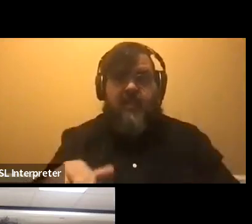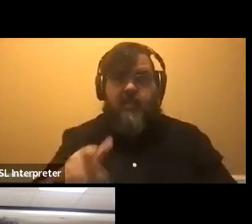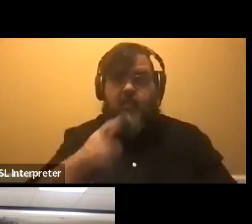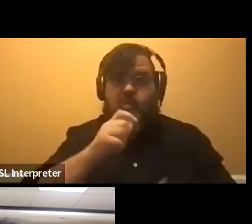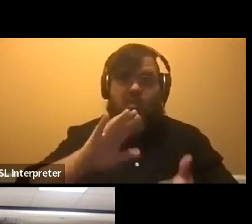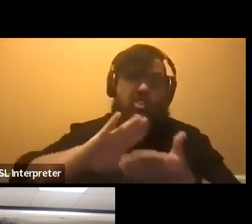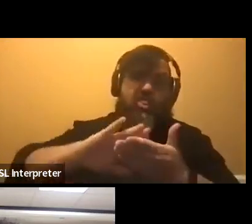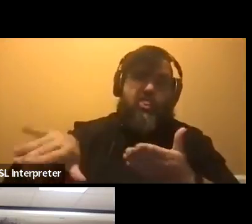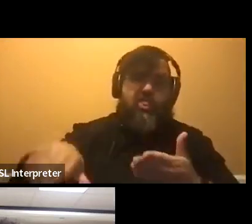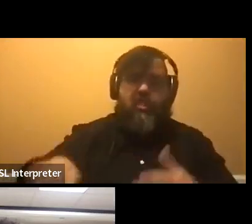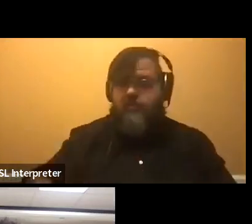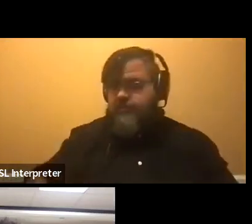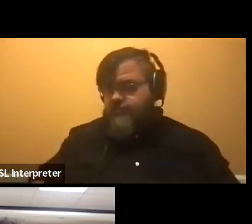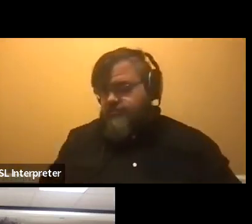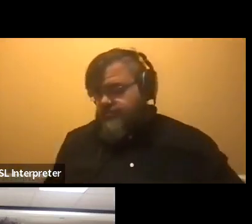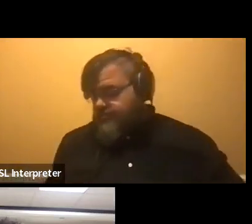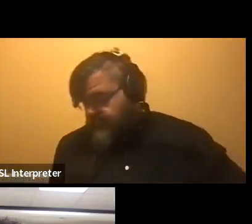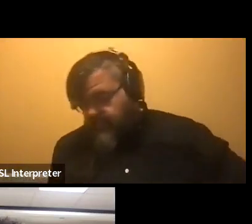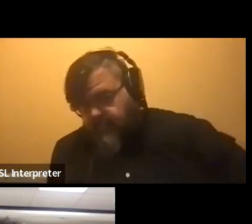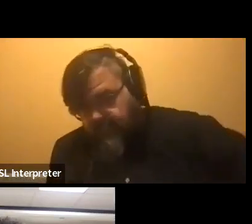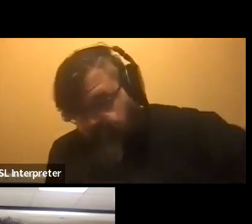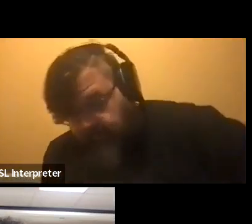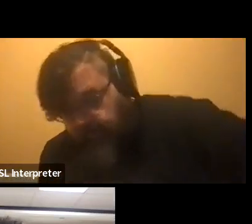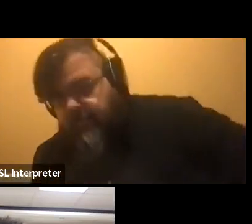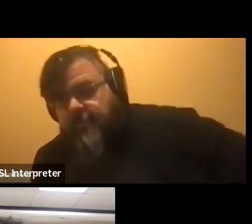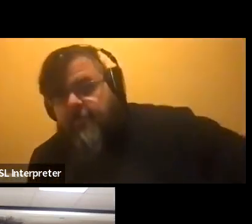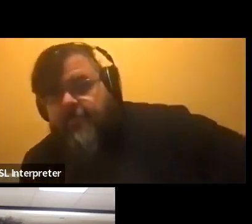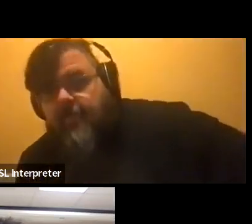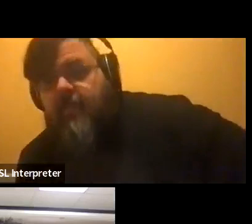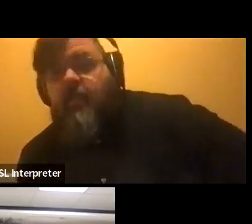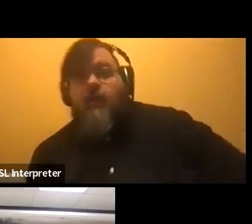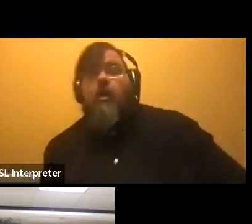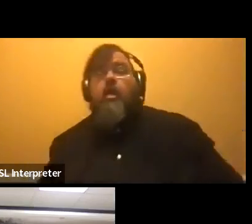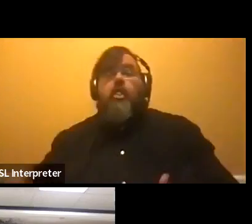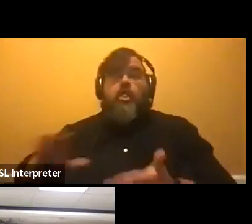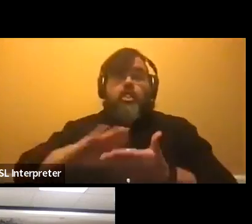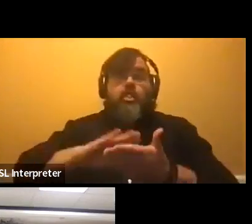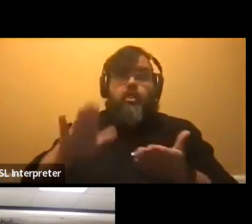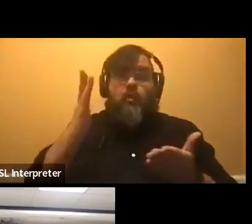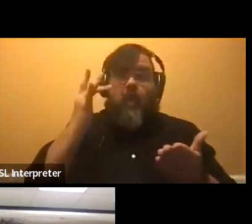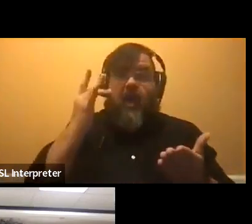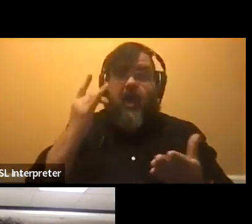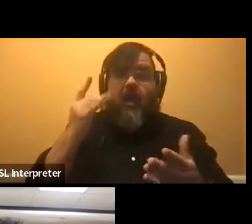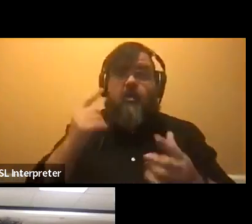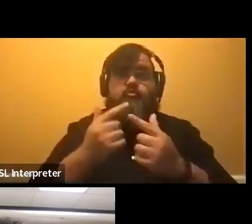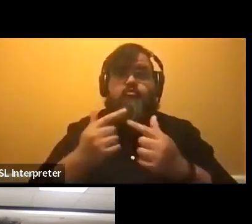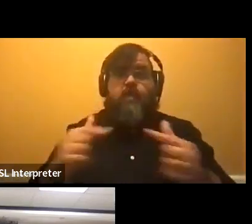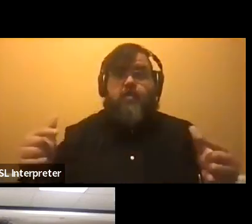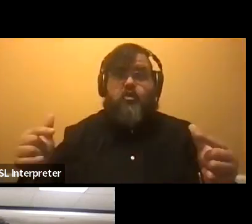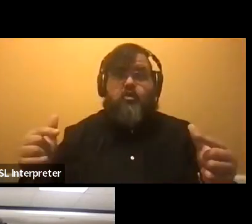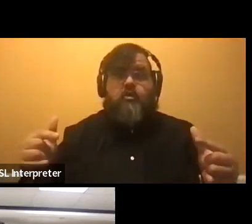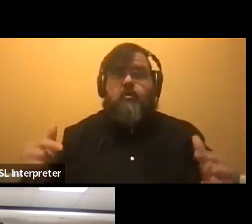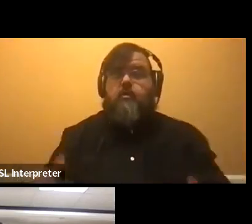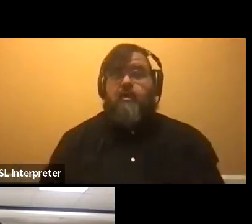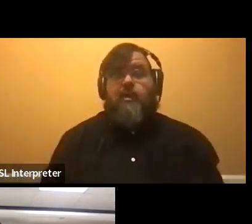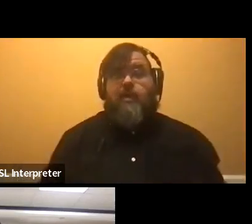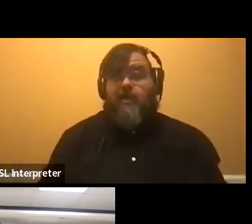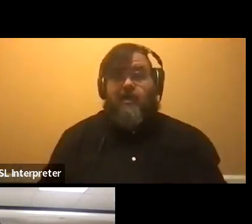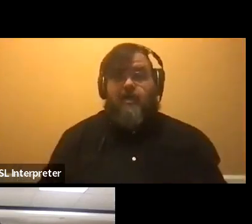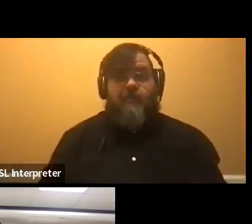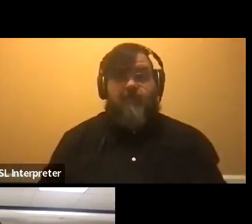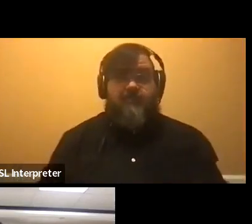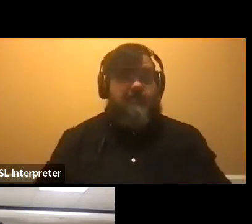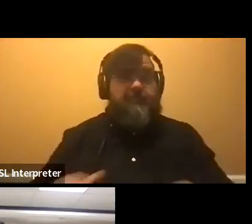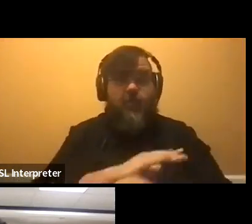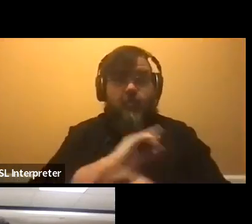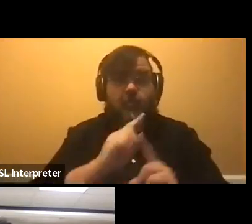and this is in the scholarship rubric for grammar. So, you know, we're giving, we're giving full points for students who have no, um, errors, no